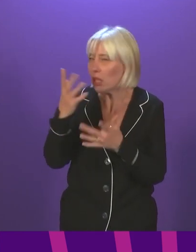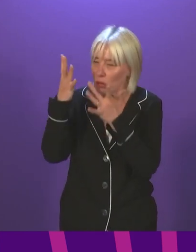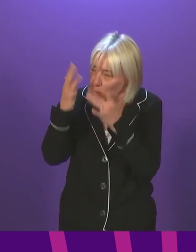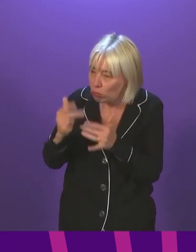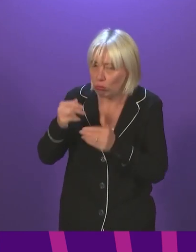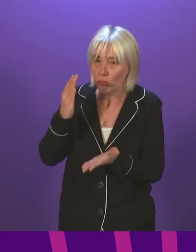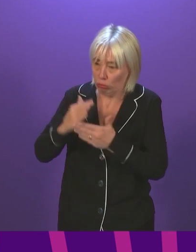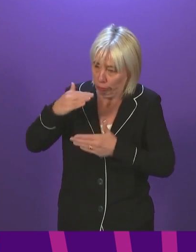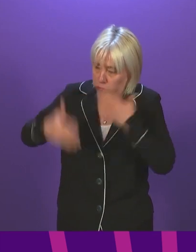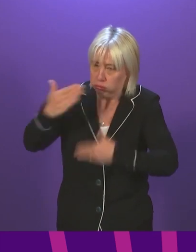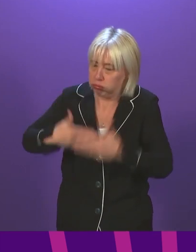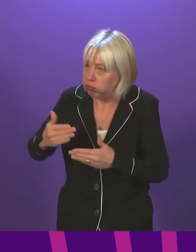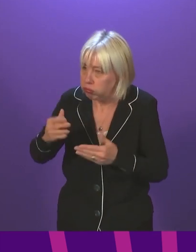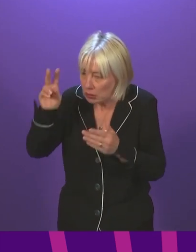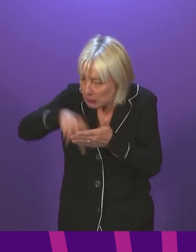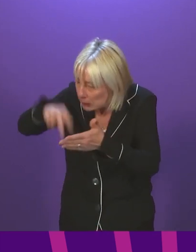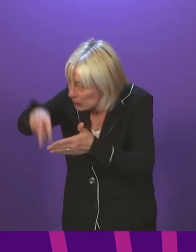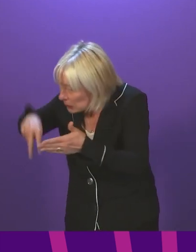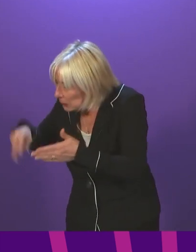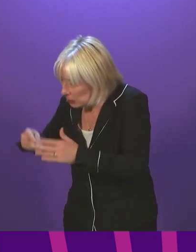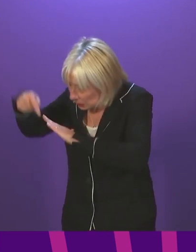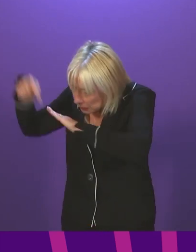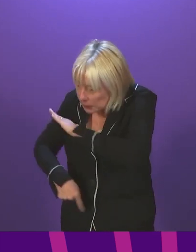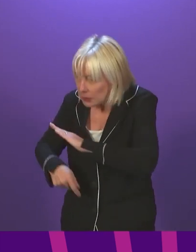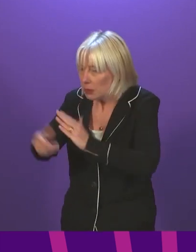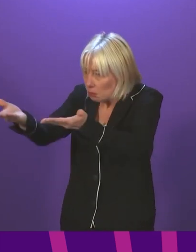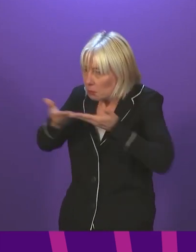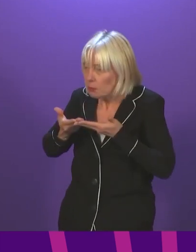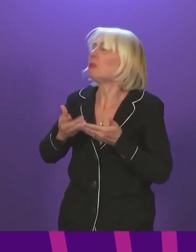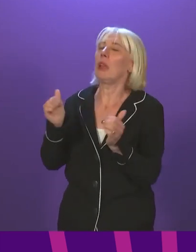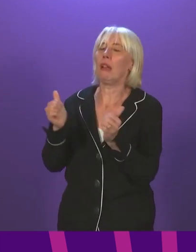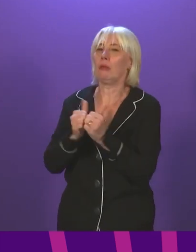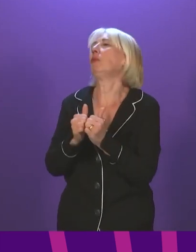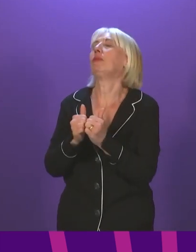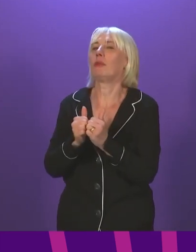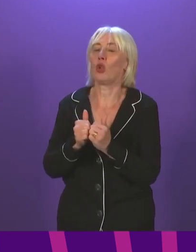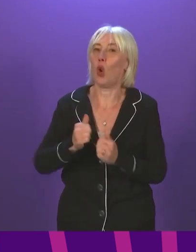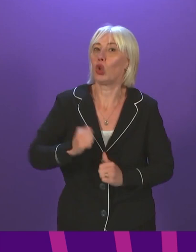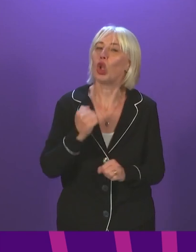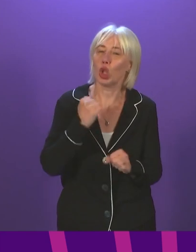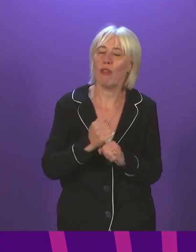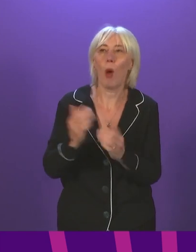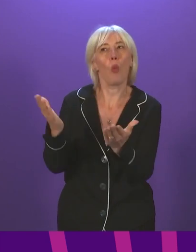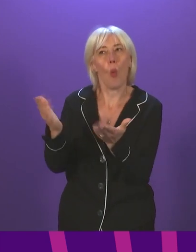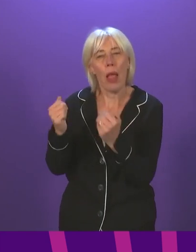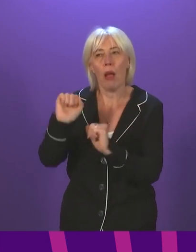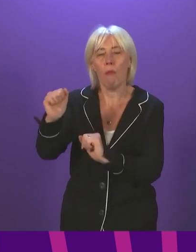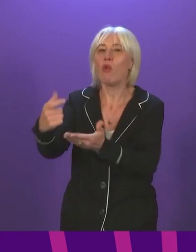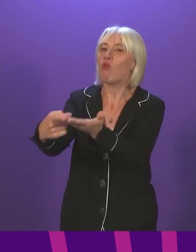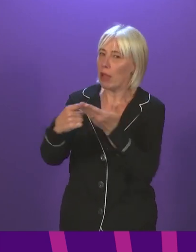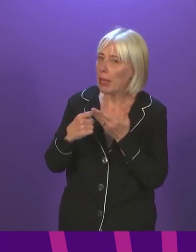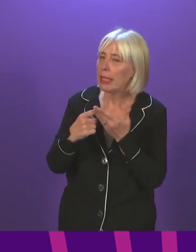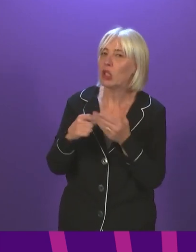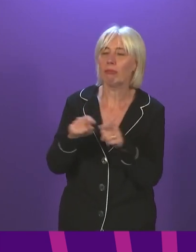pace and also with such rigour. I can confirm to Parliament today that the Scottish Government welcomes and accepts this recommendation.